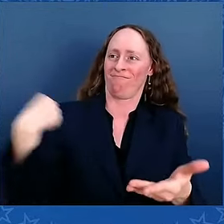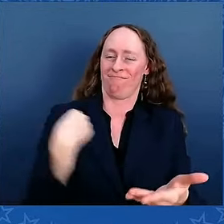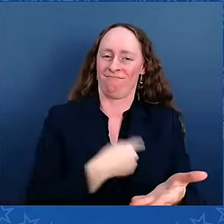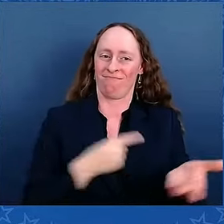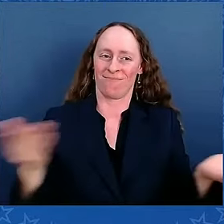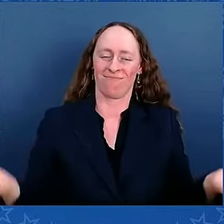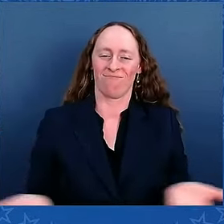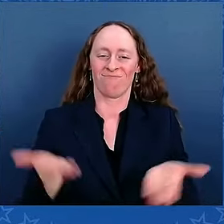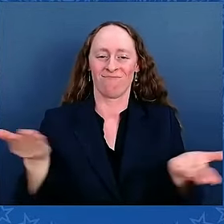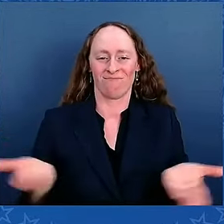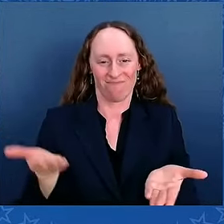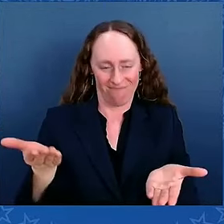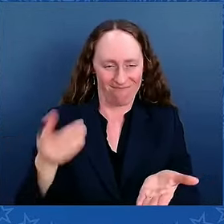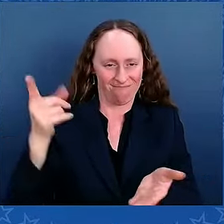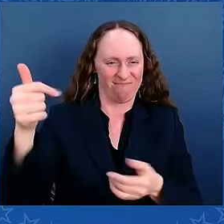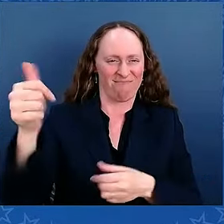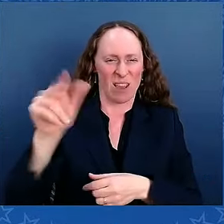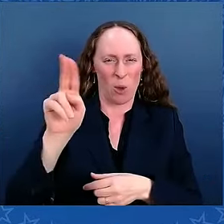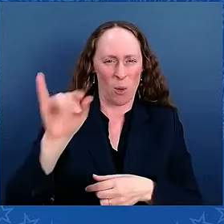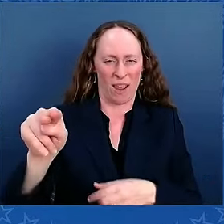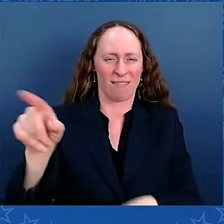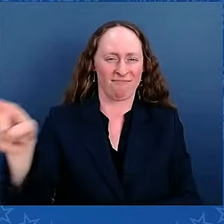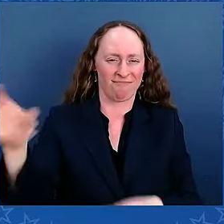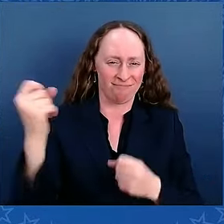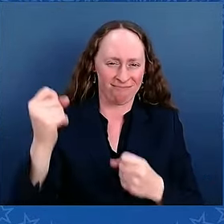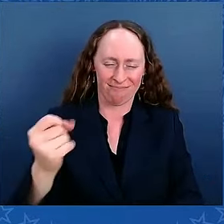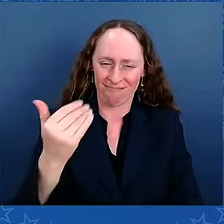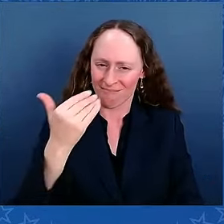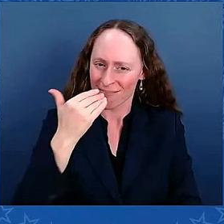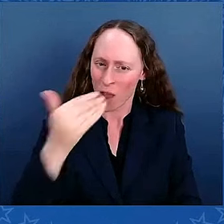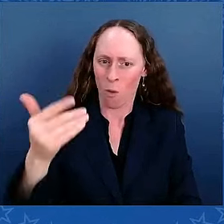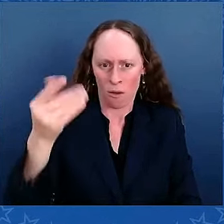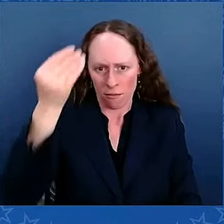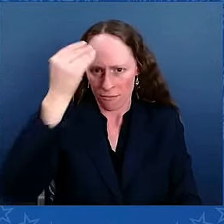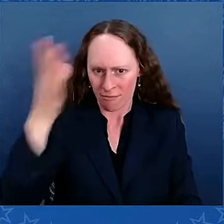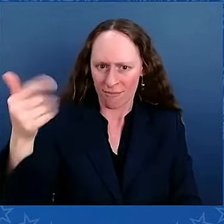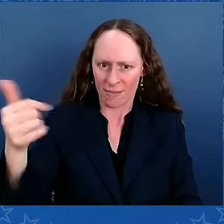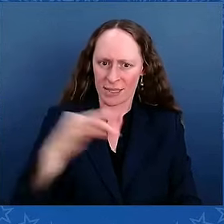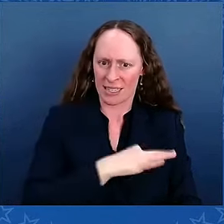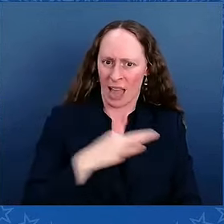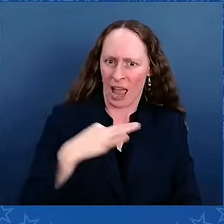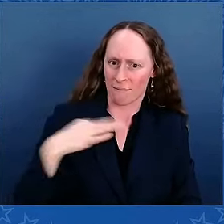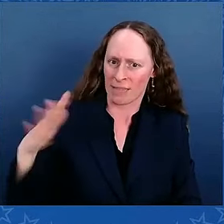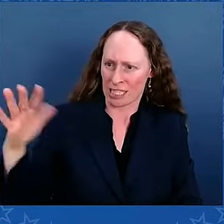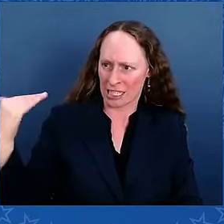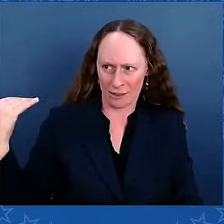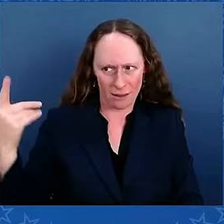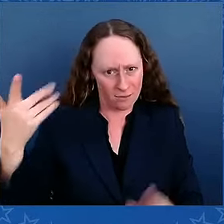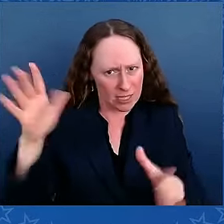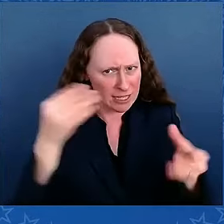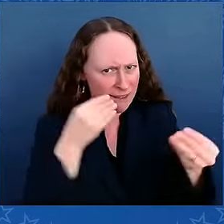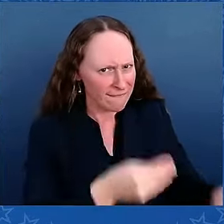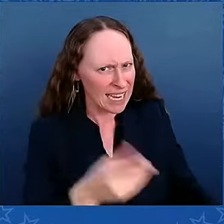Wayne, my staff says you even fed them. I don't know if I'm going to worry about getting home. And Wendell Young, UFCW.